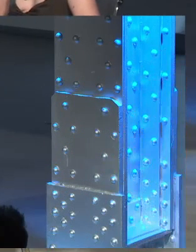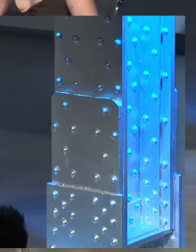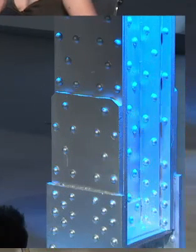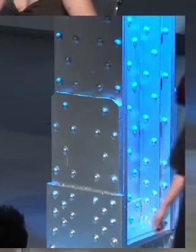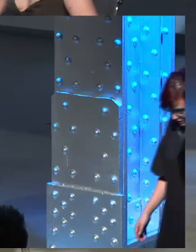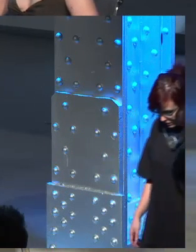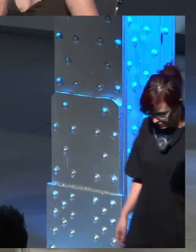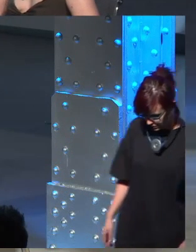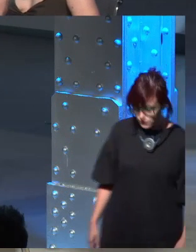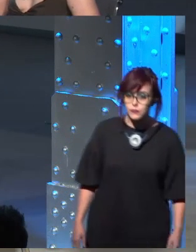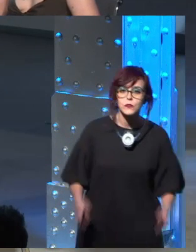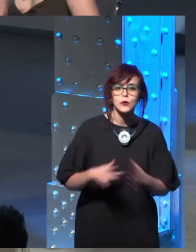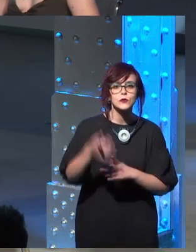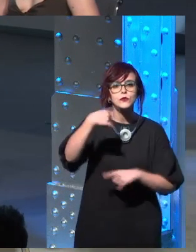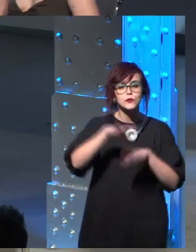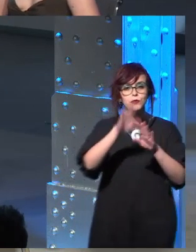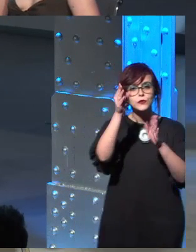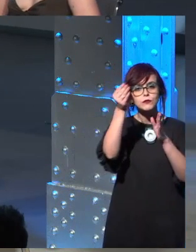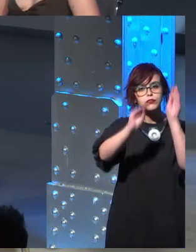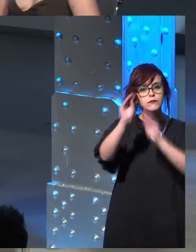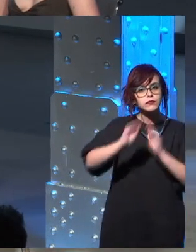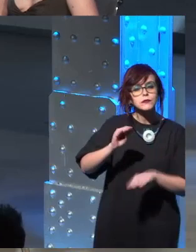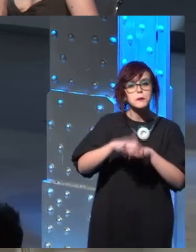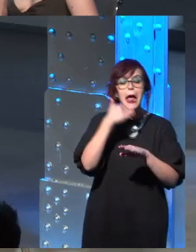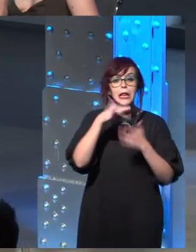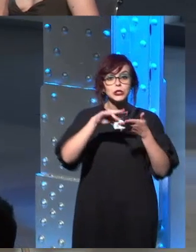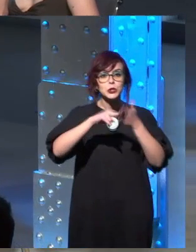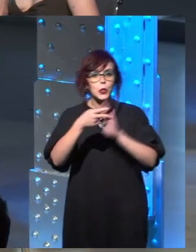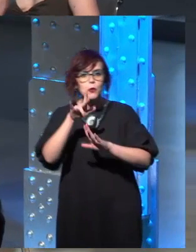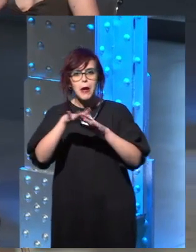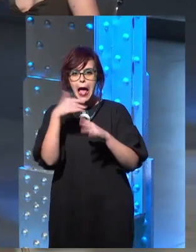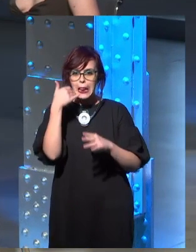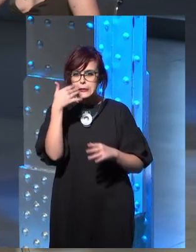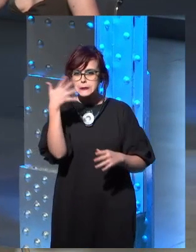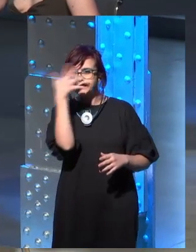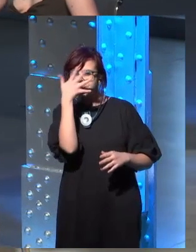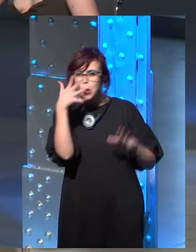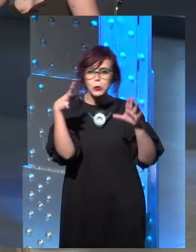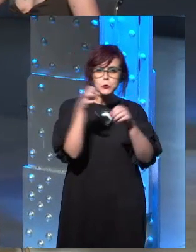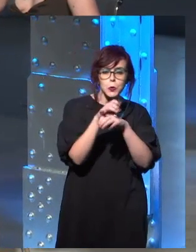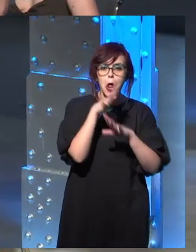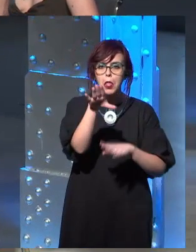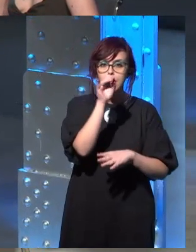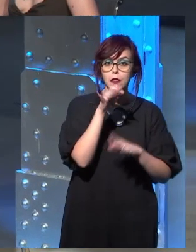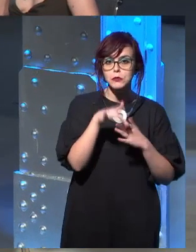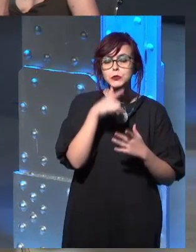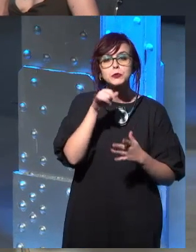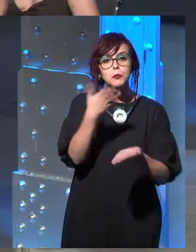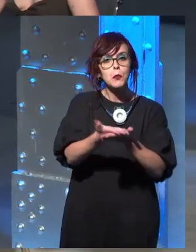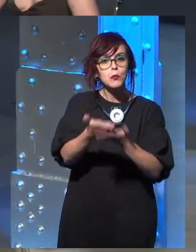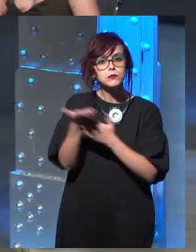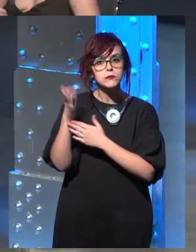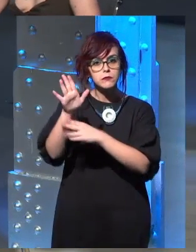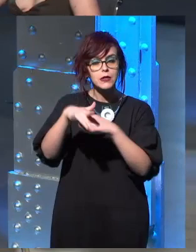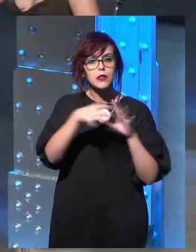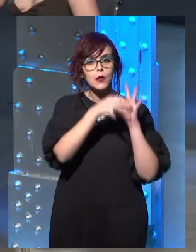a little mystery there to solve, and we would propose, uh, some sort of solution, or sort of bridging the gap between two pieces of information, and,